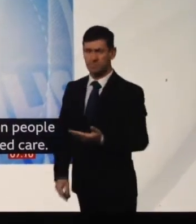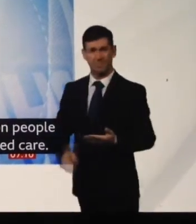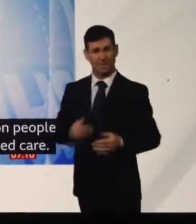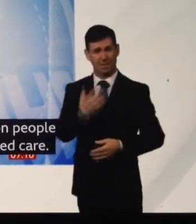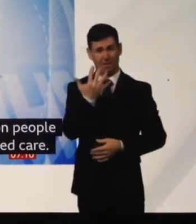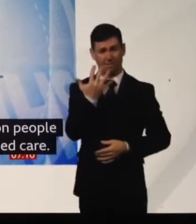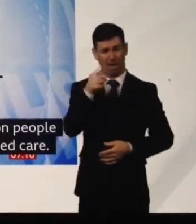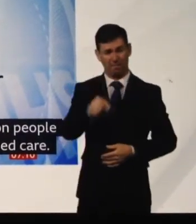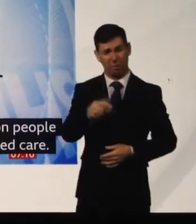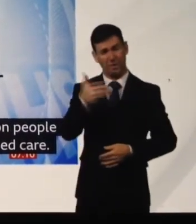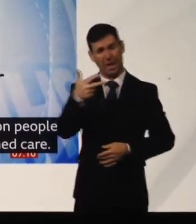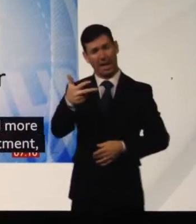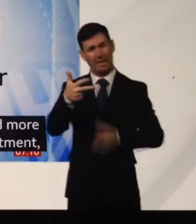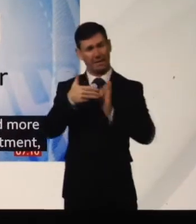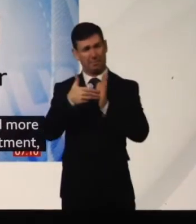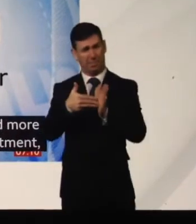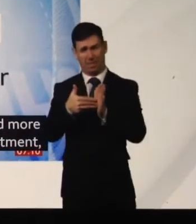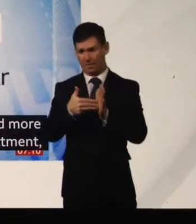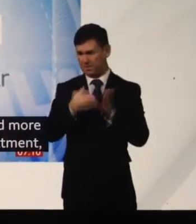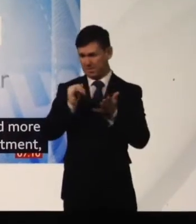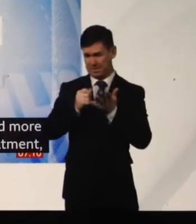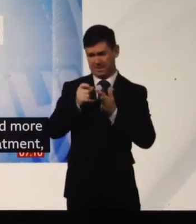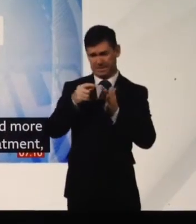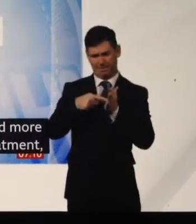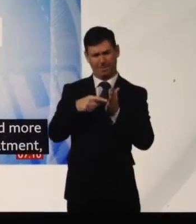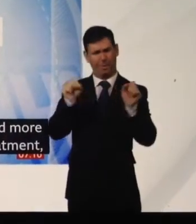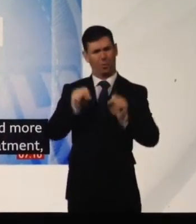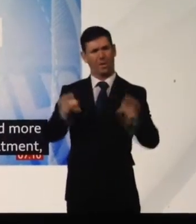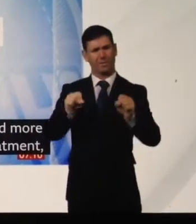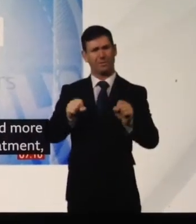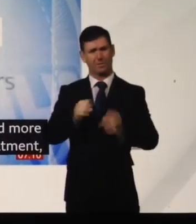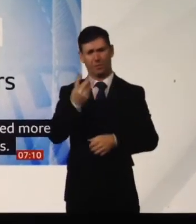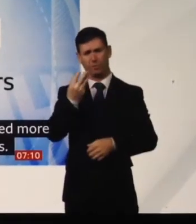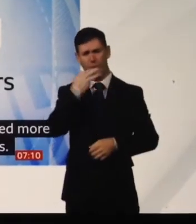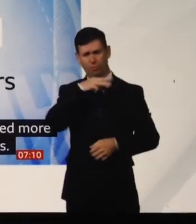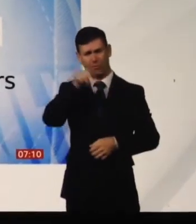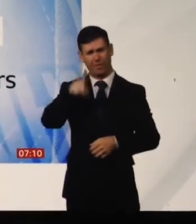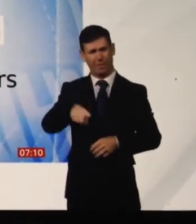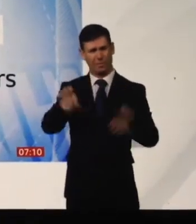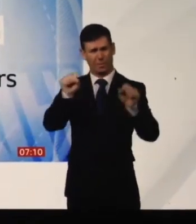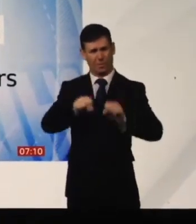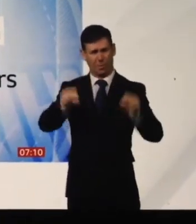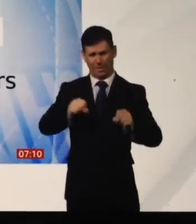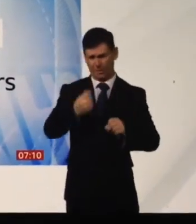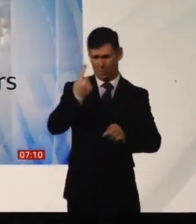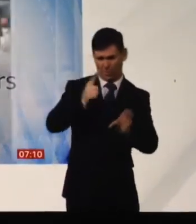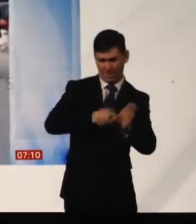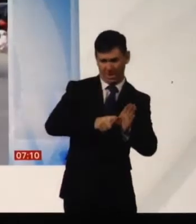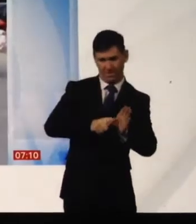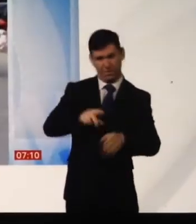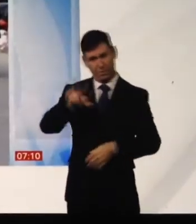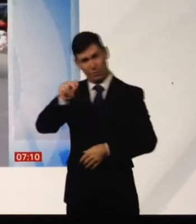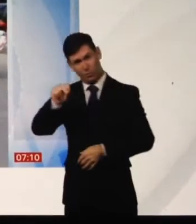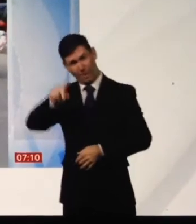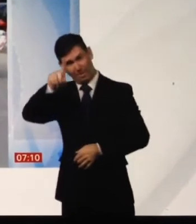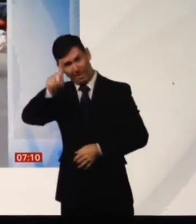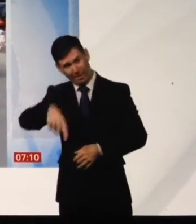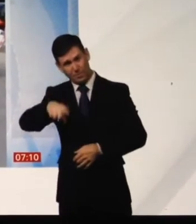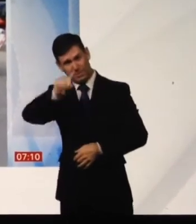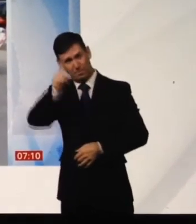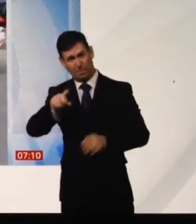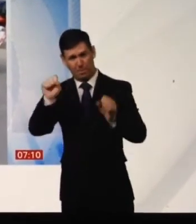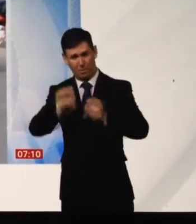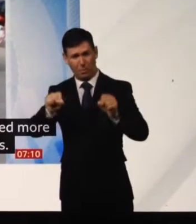The treatment of the world of 12-year-olds in the world of 2-year-olds. We have a great